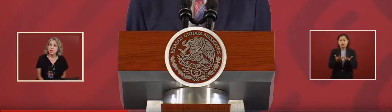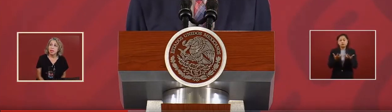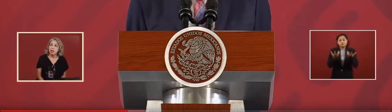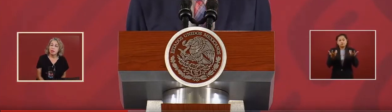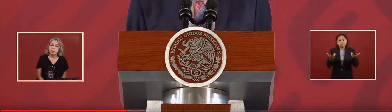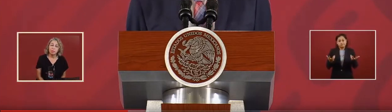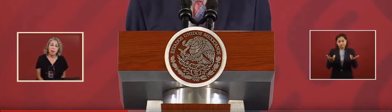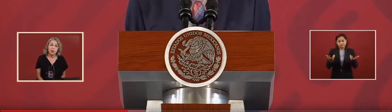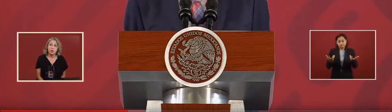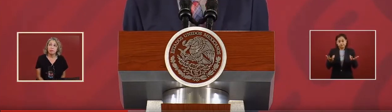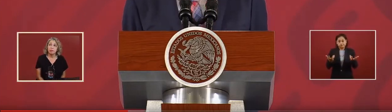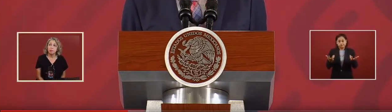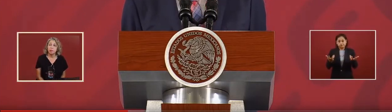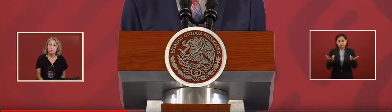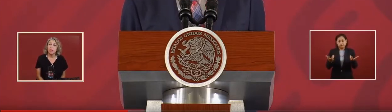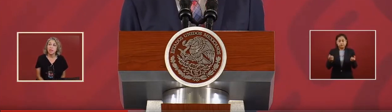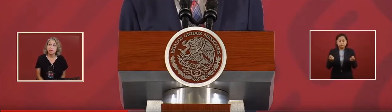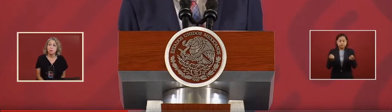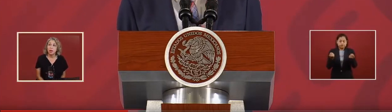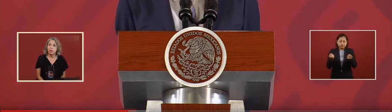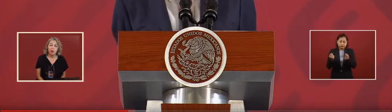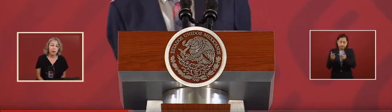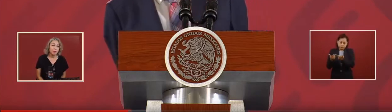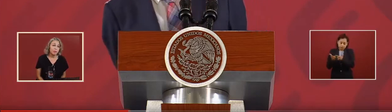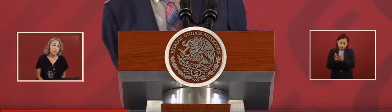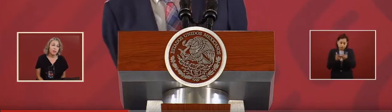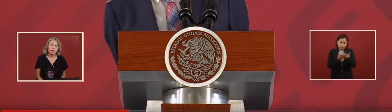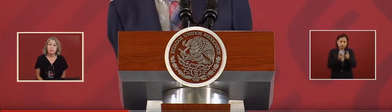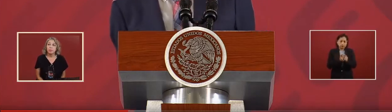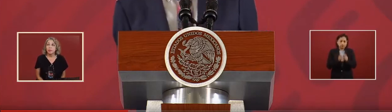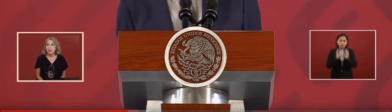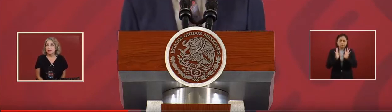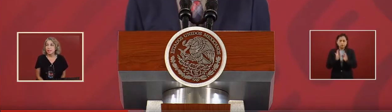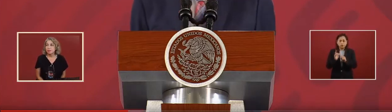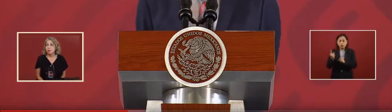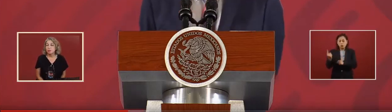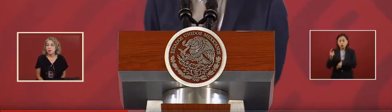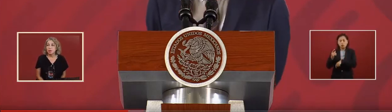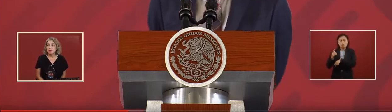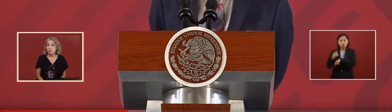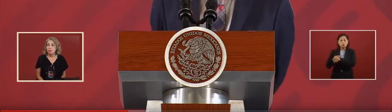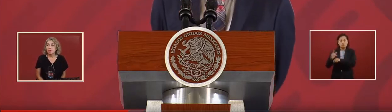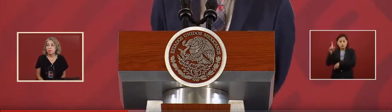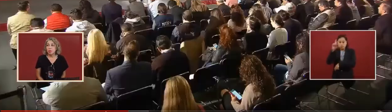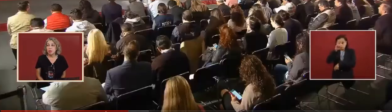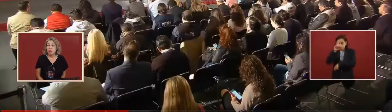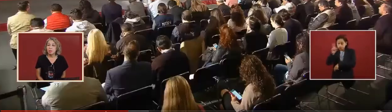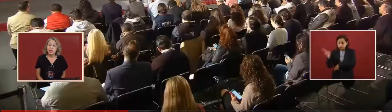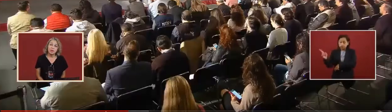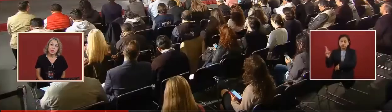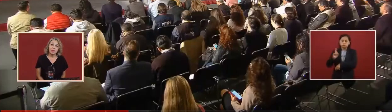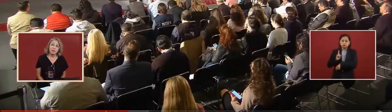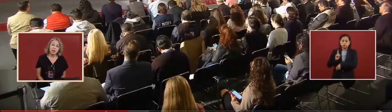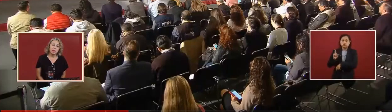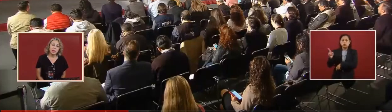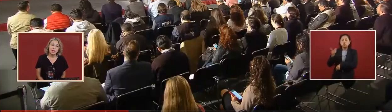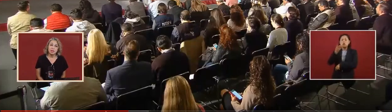political power. That's what one of the, a migrant recommended to me from